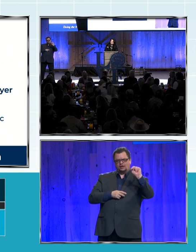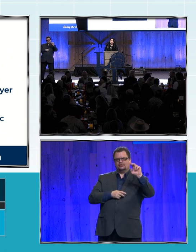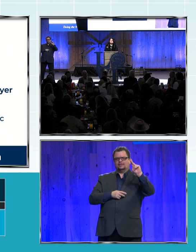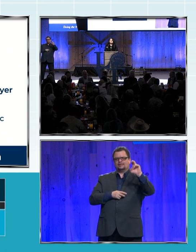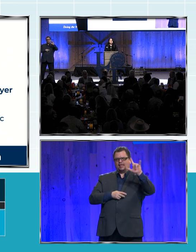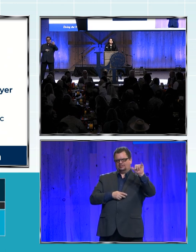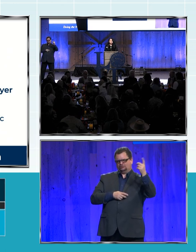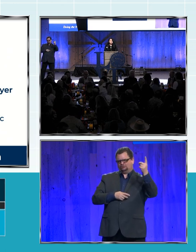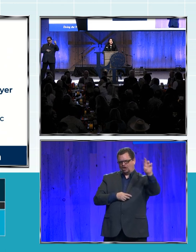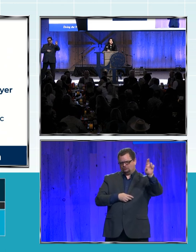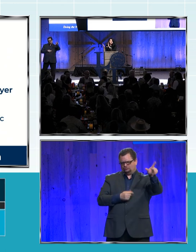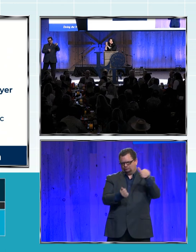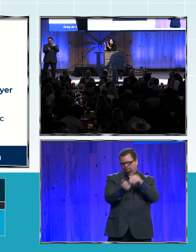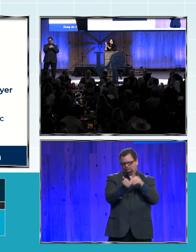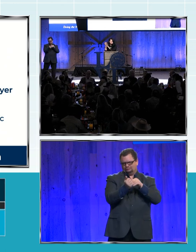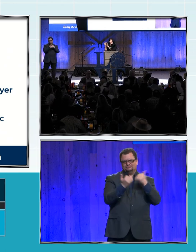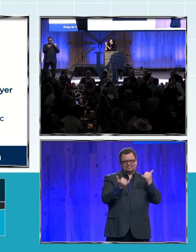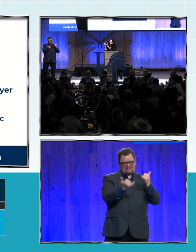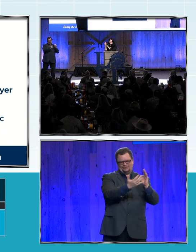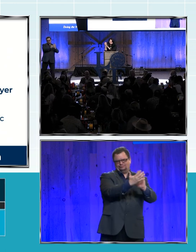Let's give them a round of applause.